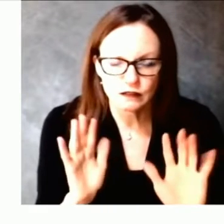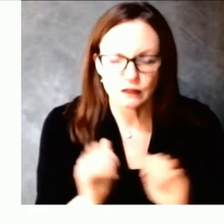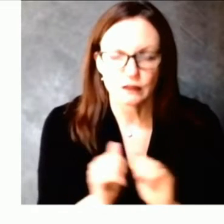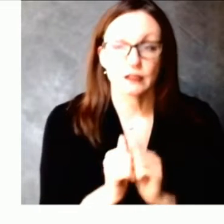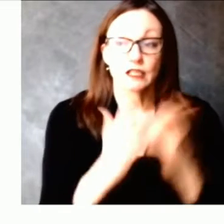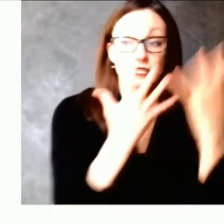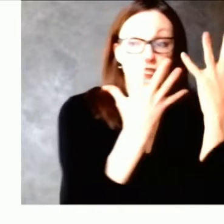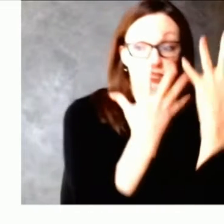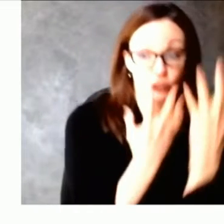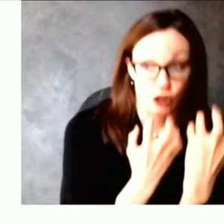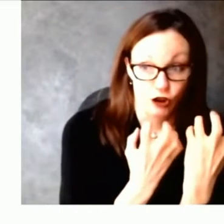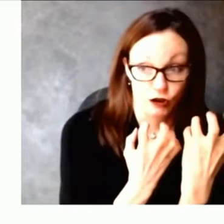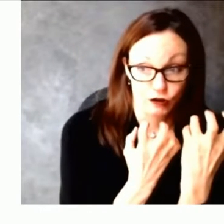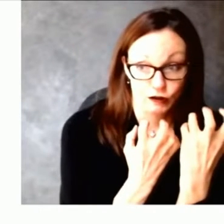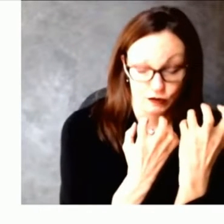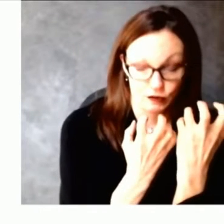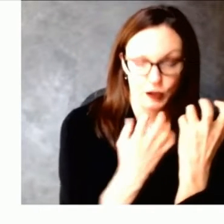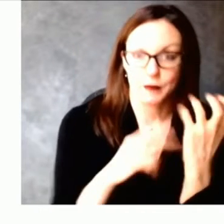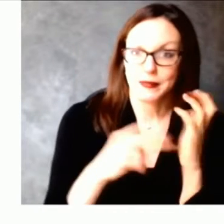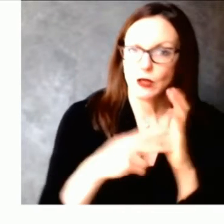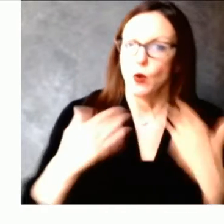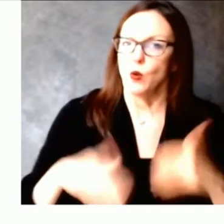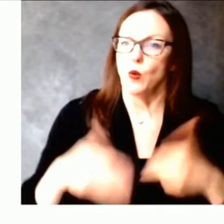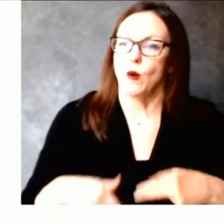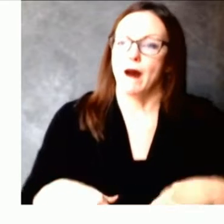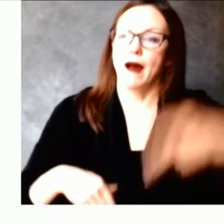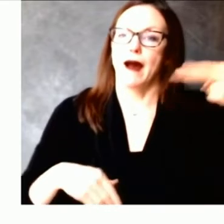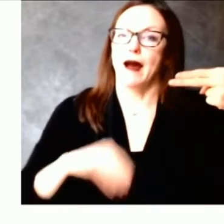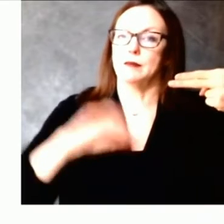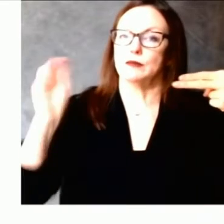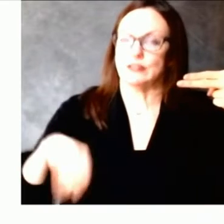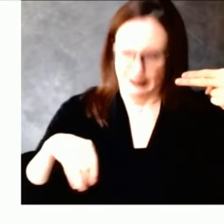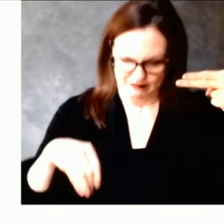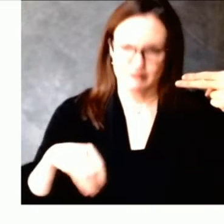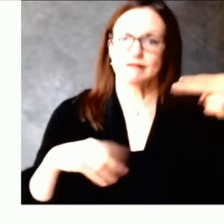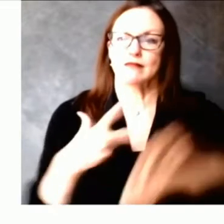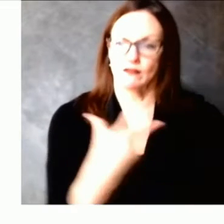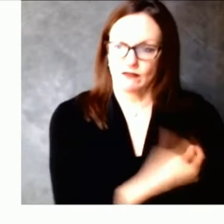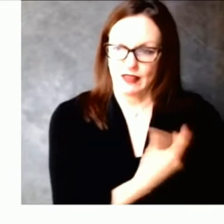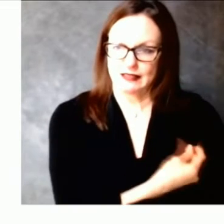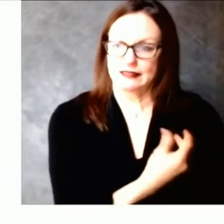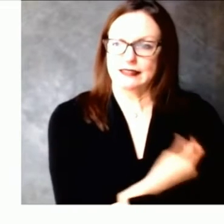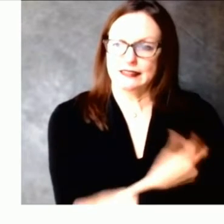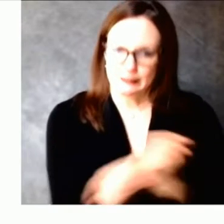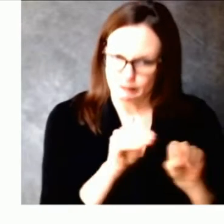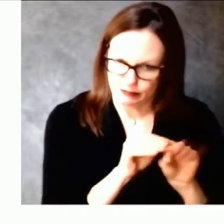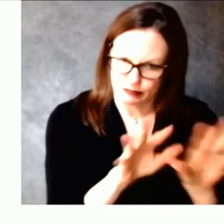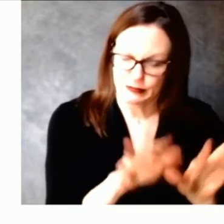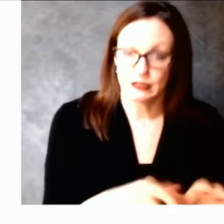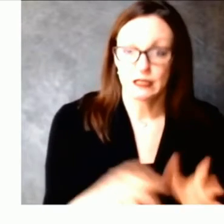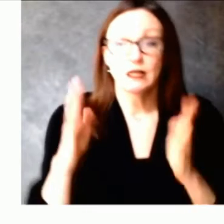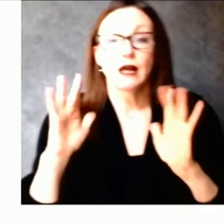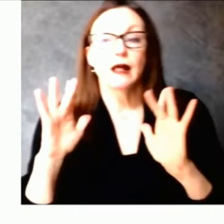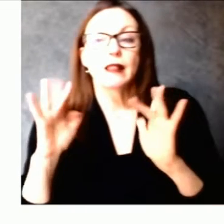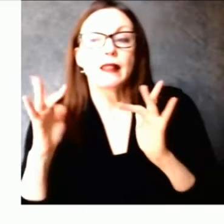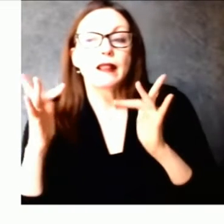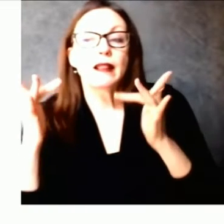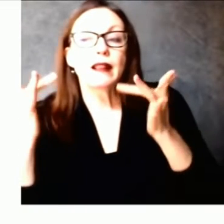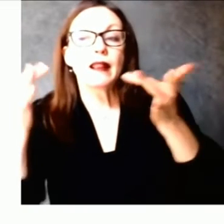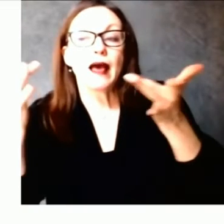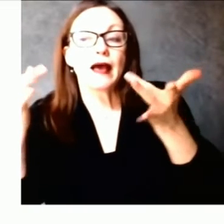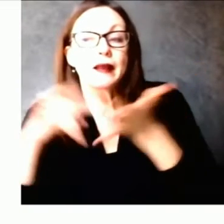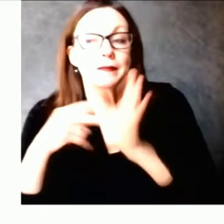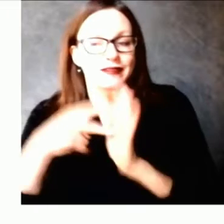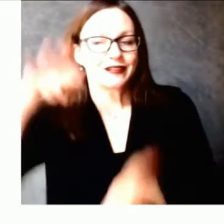actual percentage and number of doses administered for any given county, simply hover over the county with your mouse